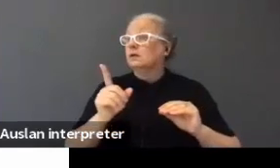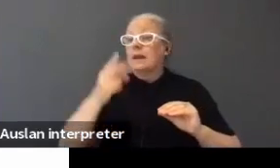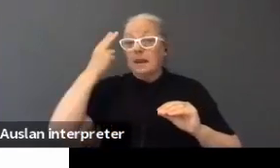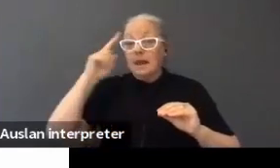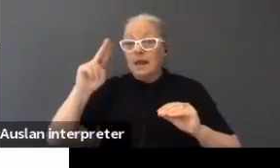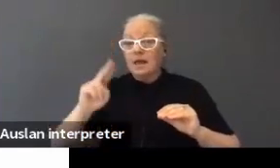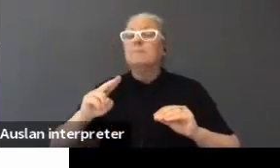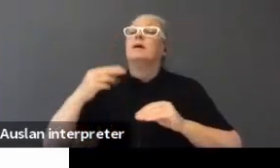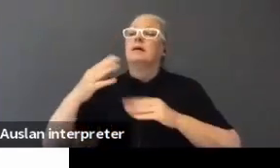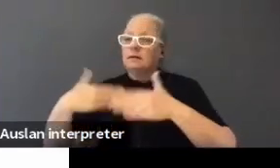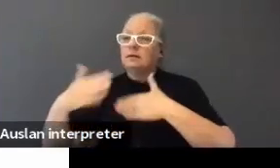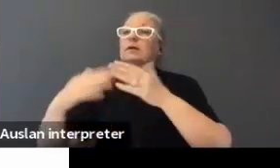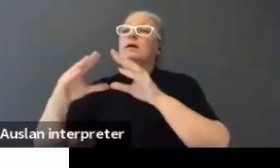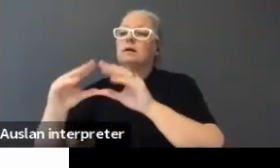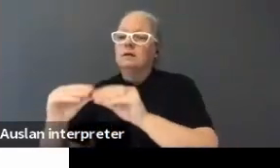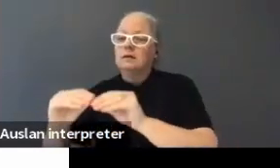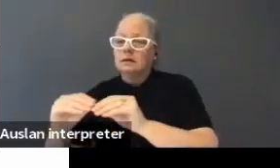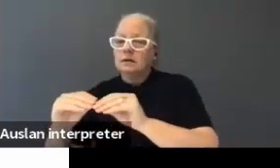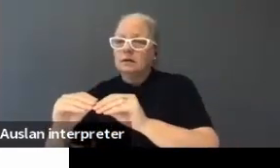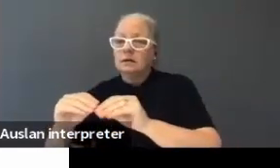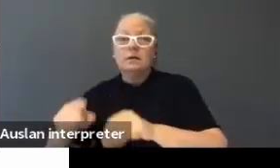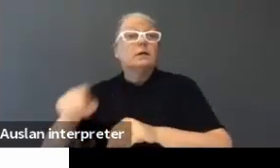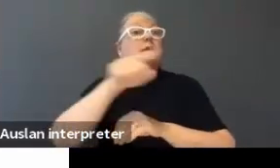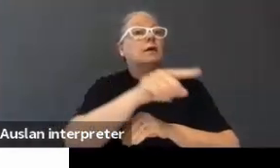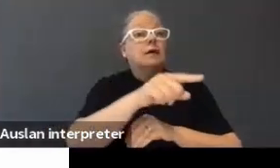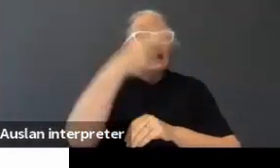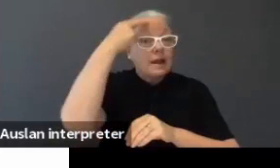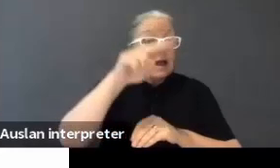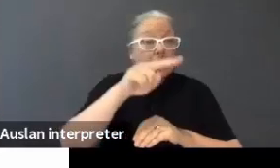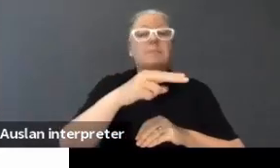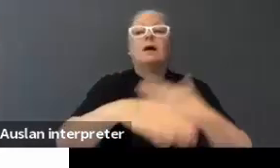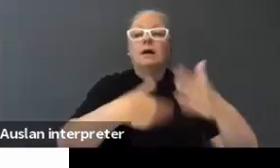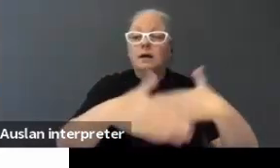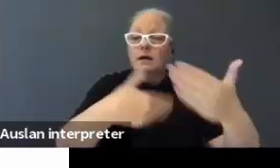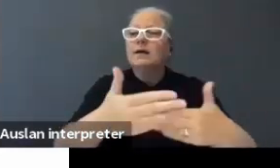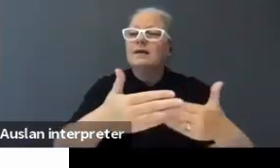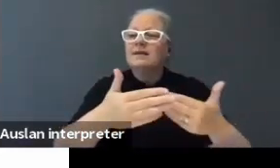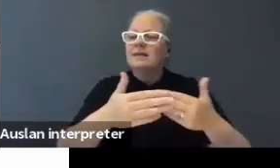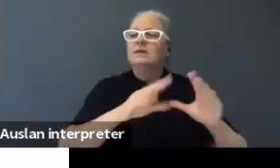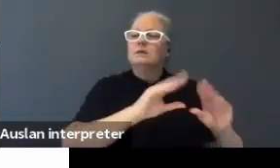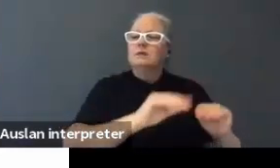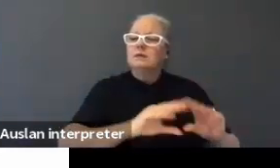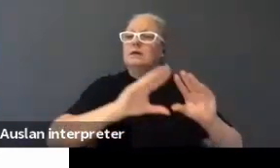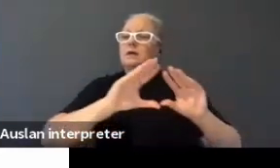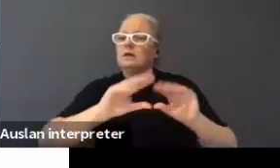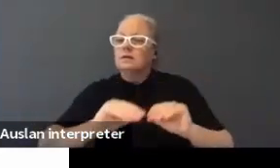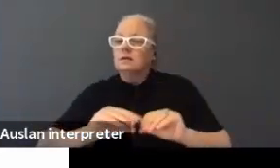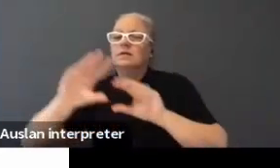to be tight. You might catch up to the content a little bit more. So it gives you a little bit more time,